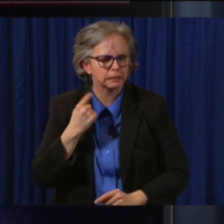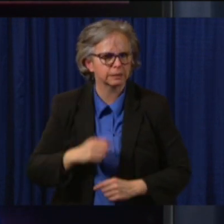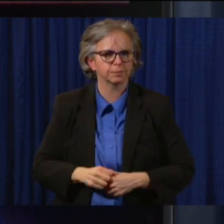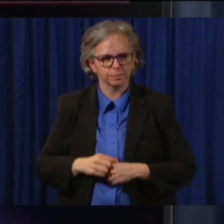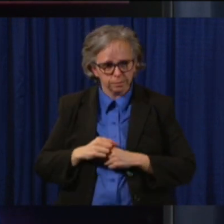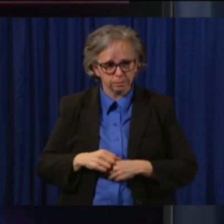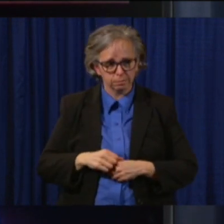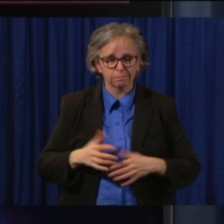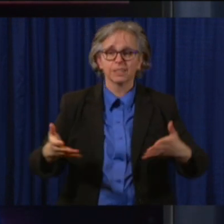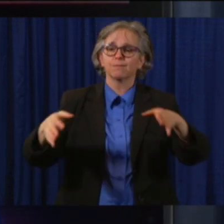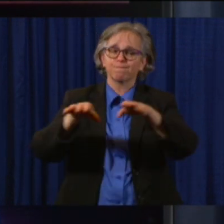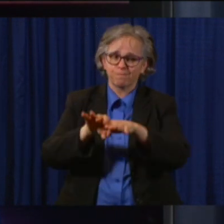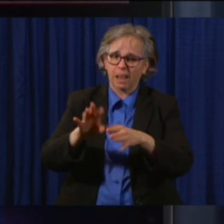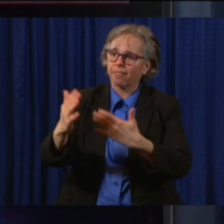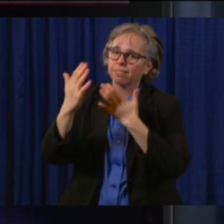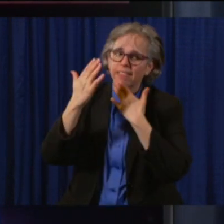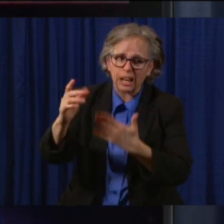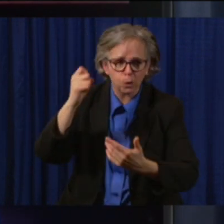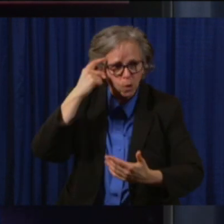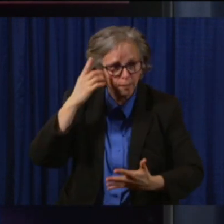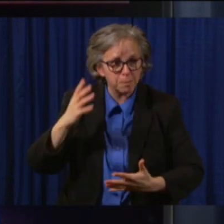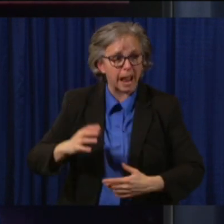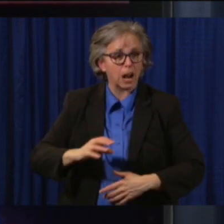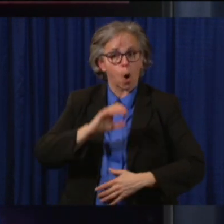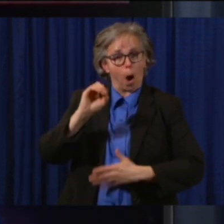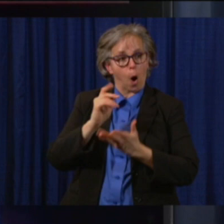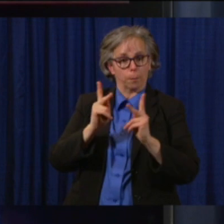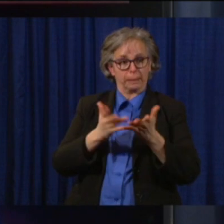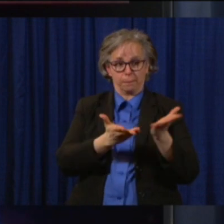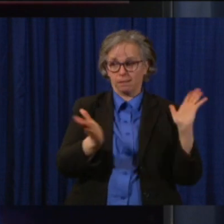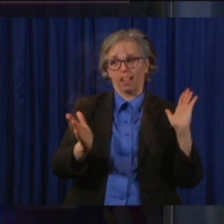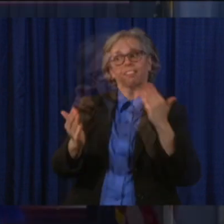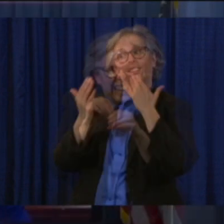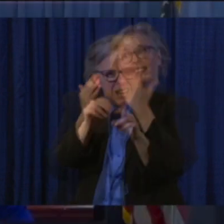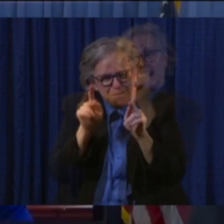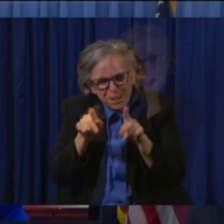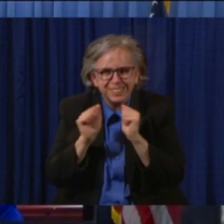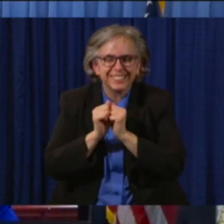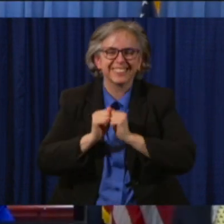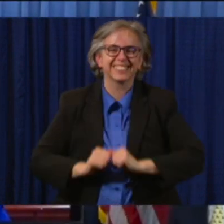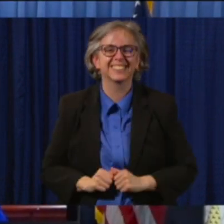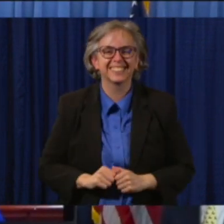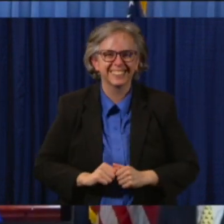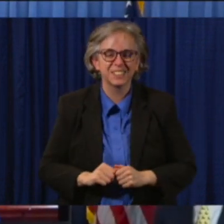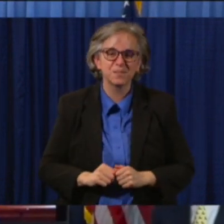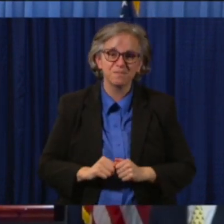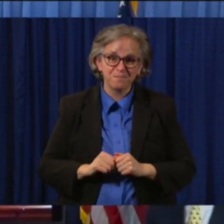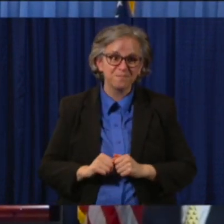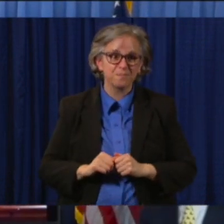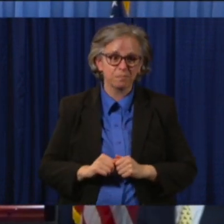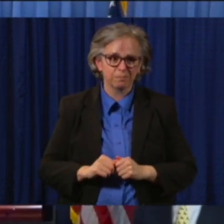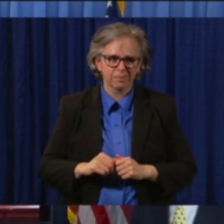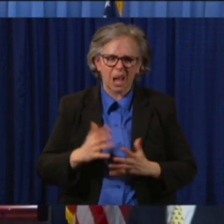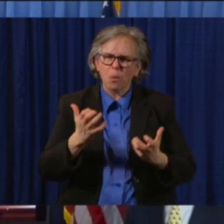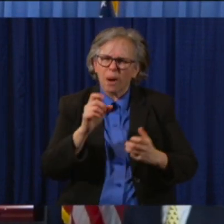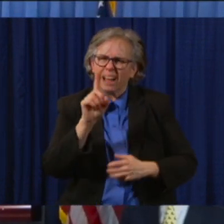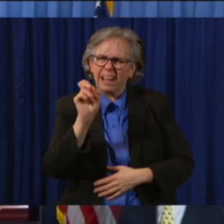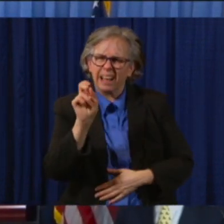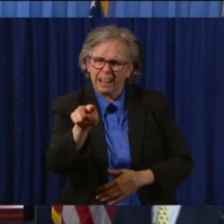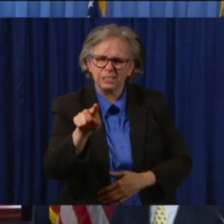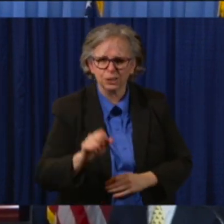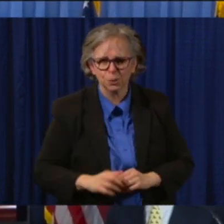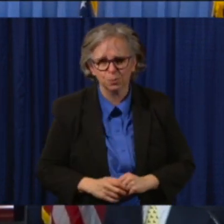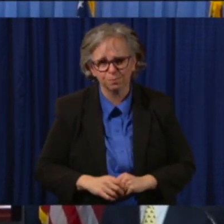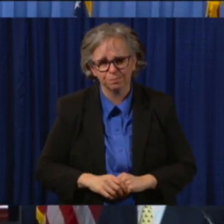and Ohio thanks you, Governor DeWine, leadership and your team. I want to ask you, so many of